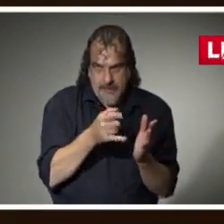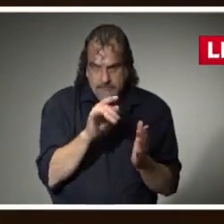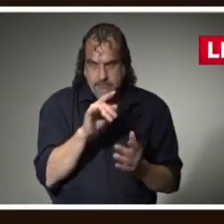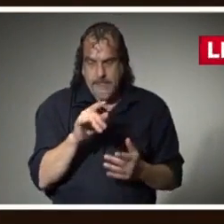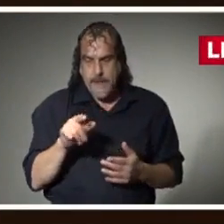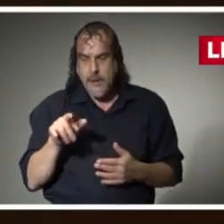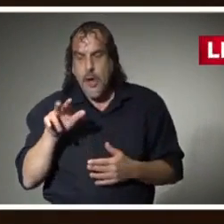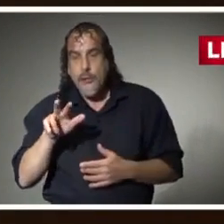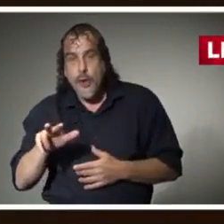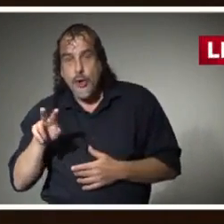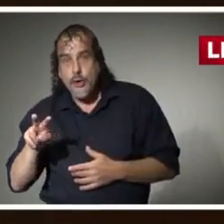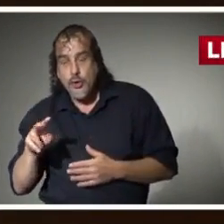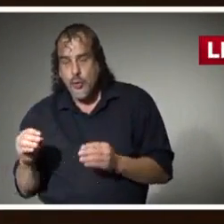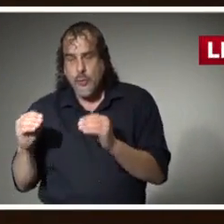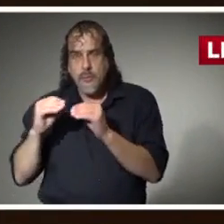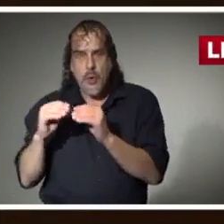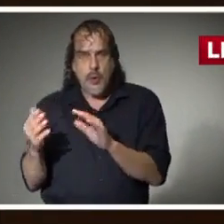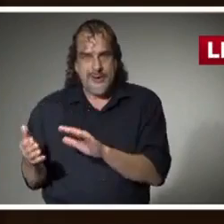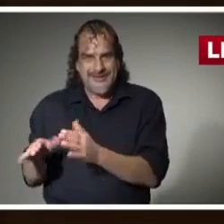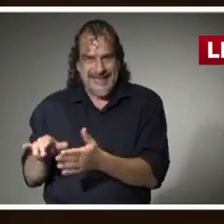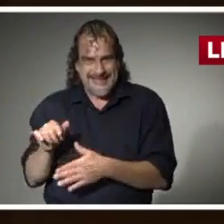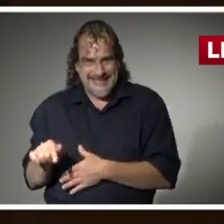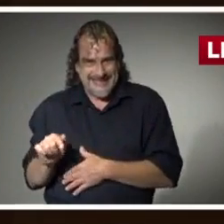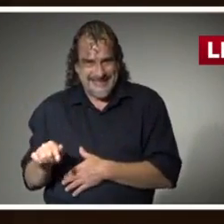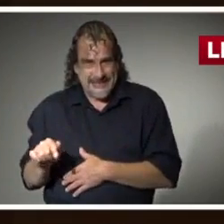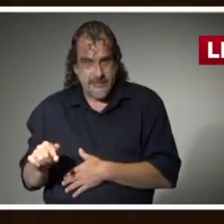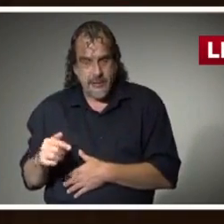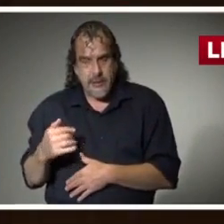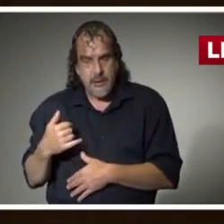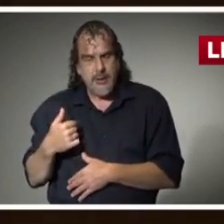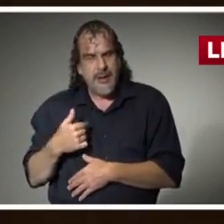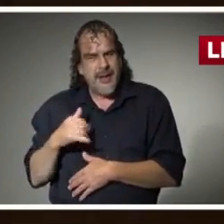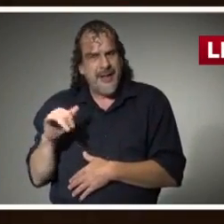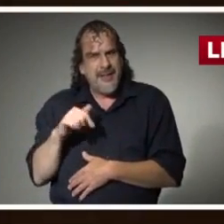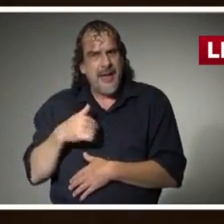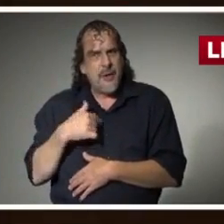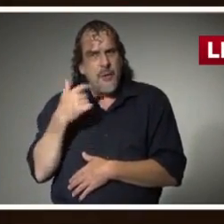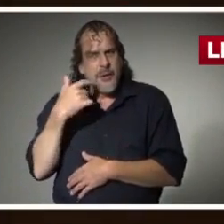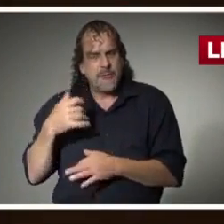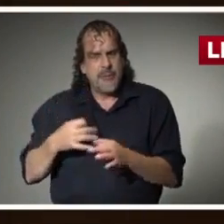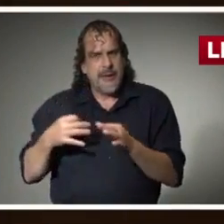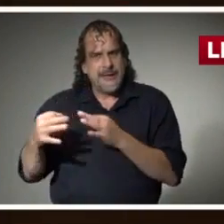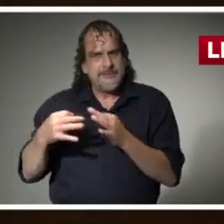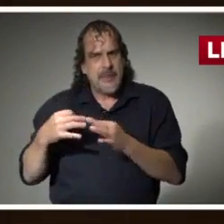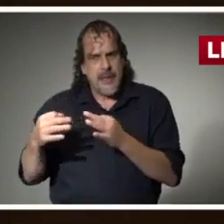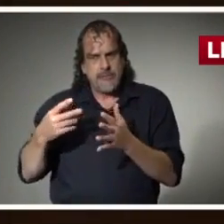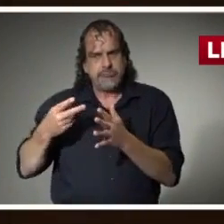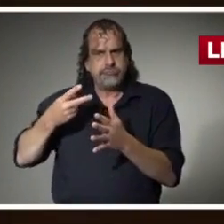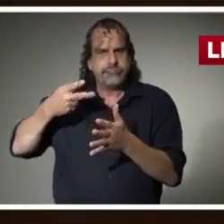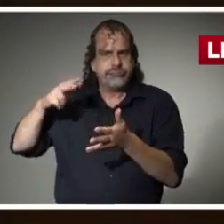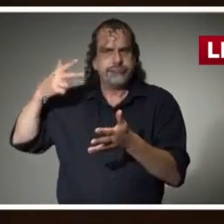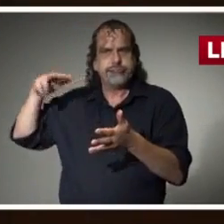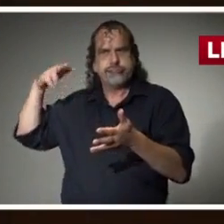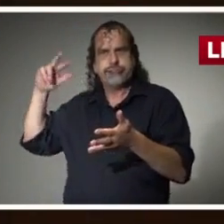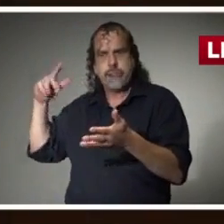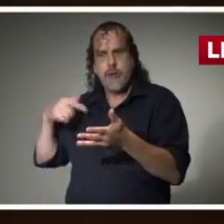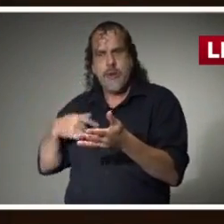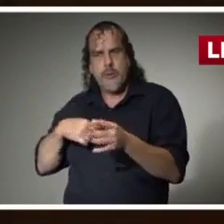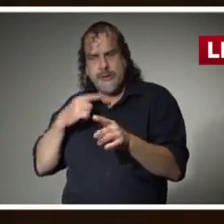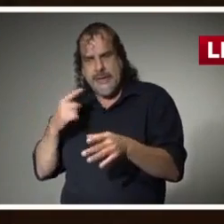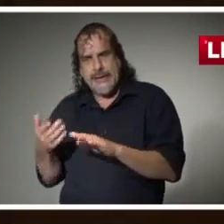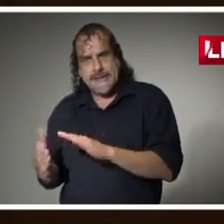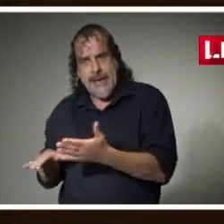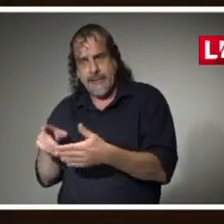and 32 deaths. As we've explained over the last couple of days when we've reported these